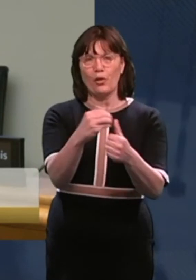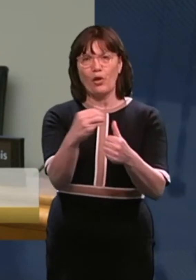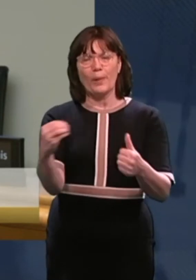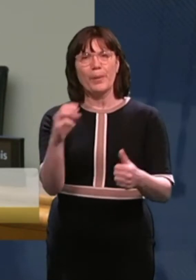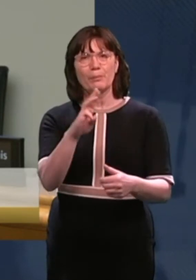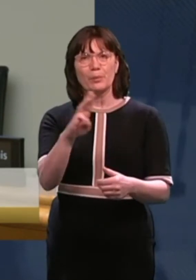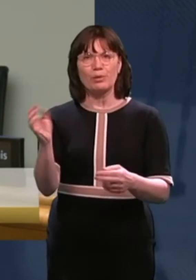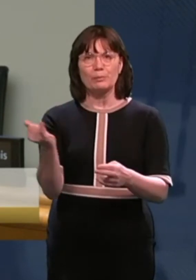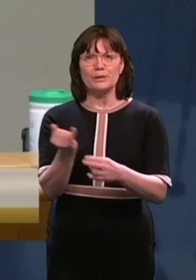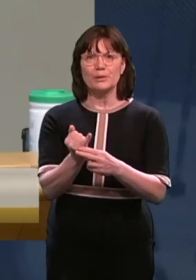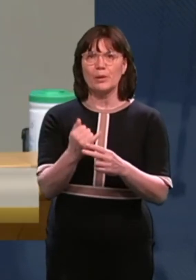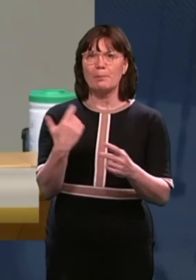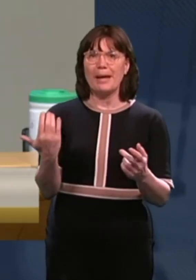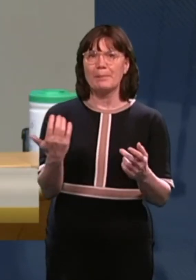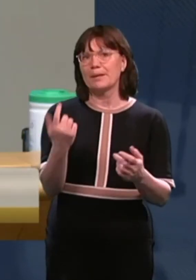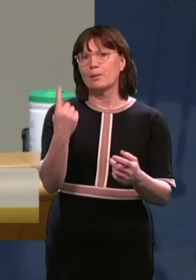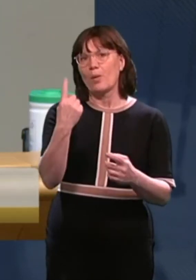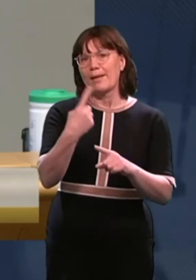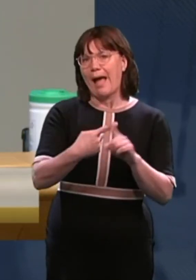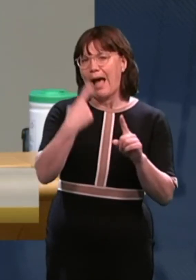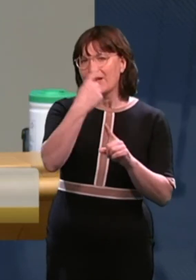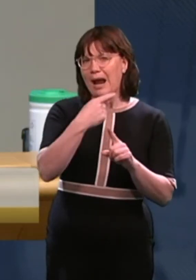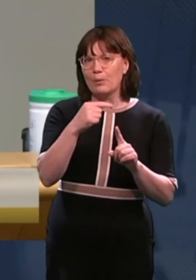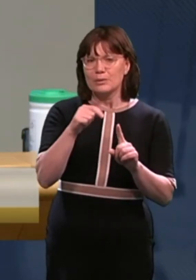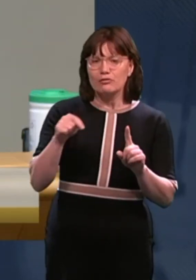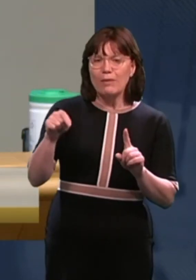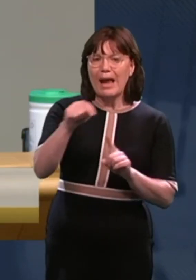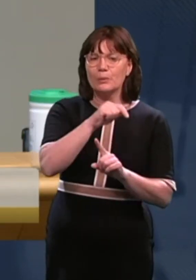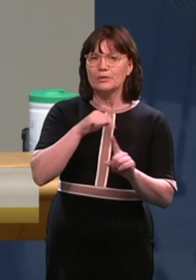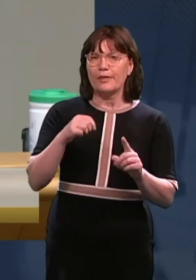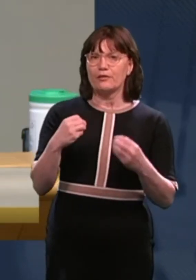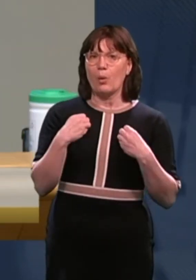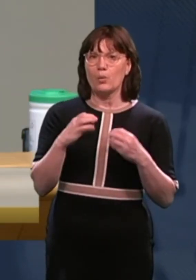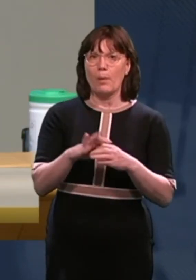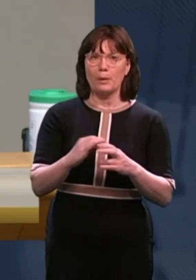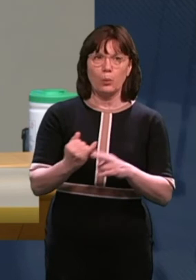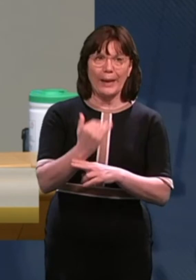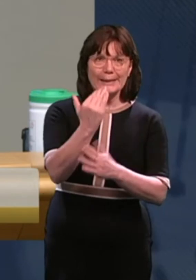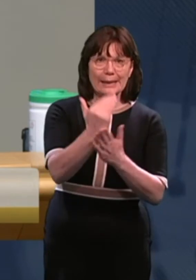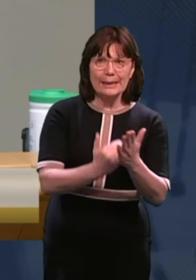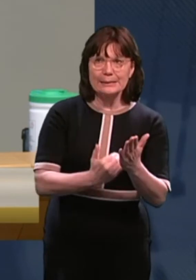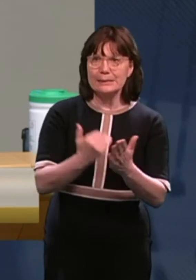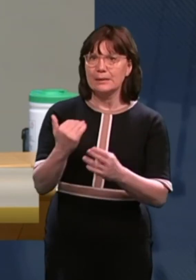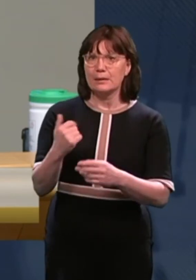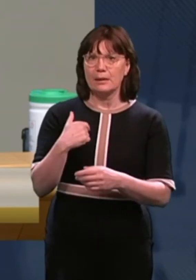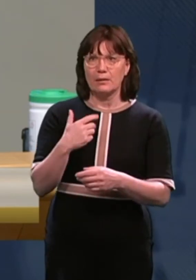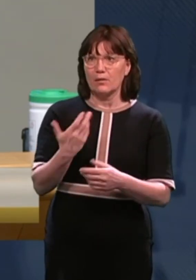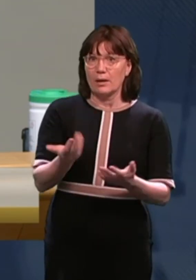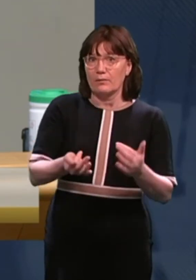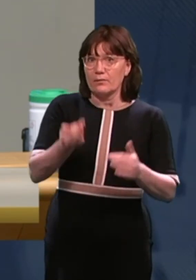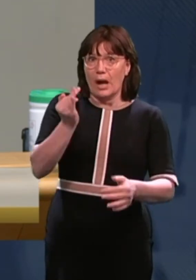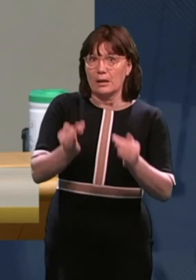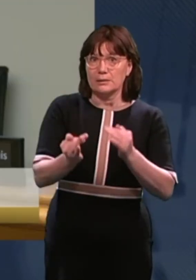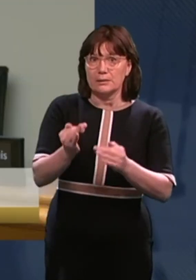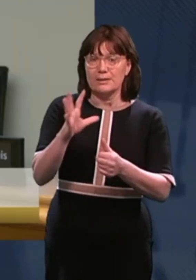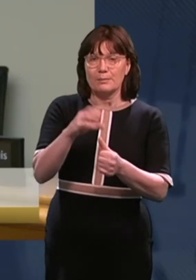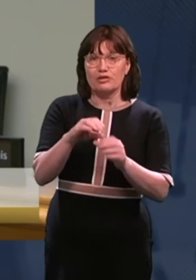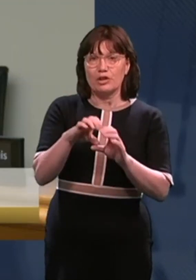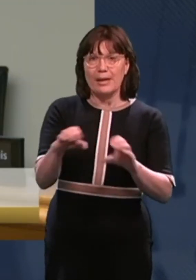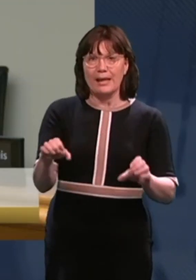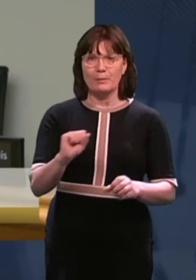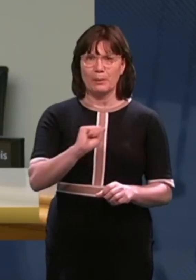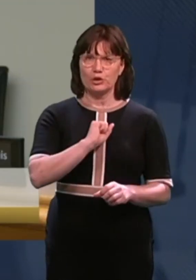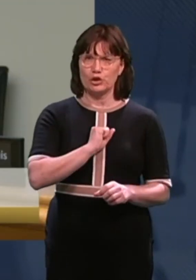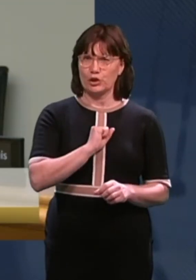radius of an hour and a half of a drive. And there's waiting lists to get into special classes in secondary schools. So, I presume the department can